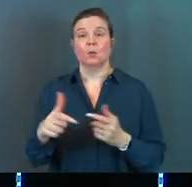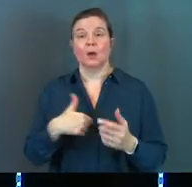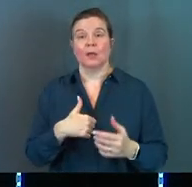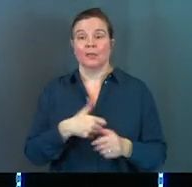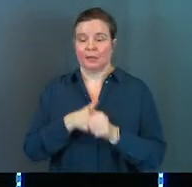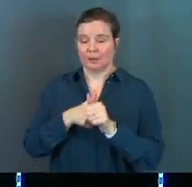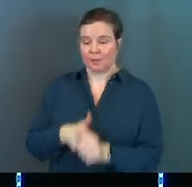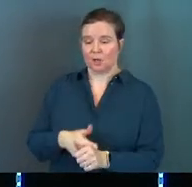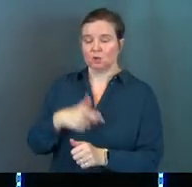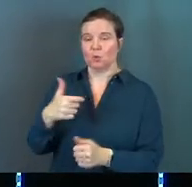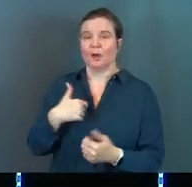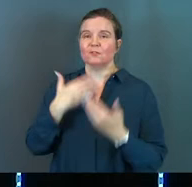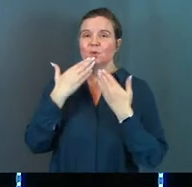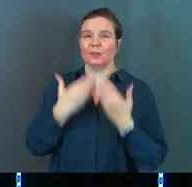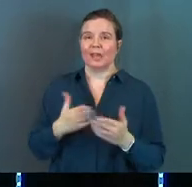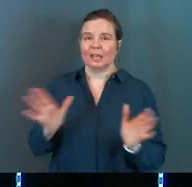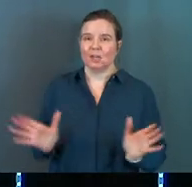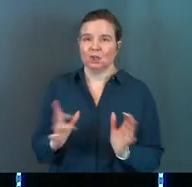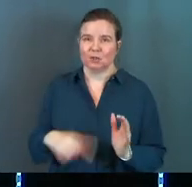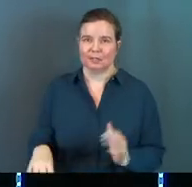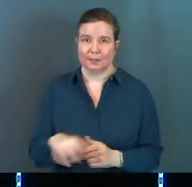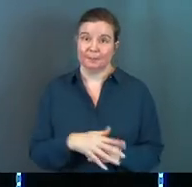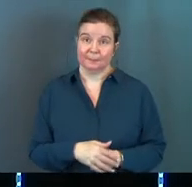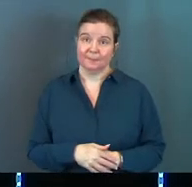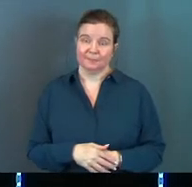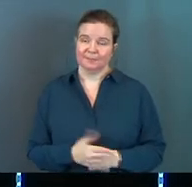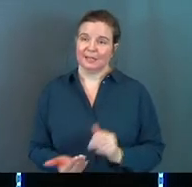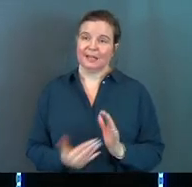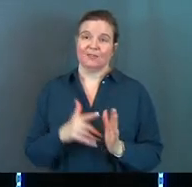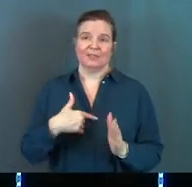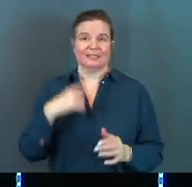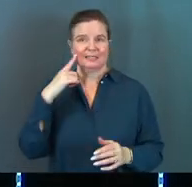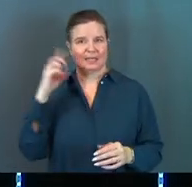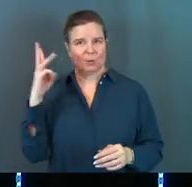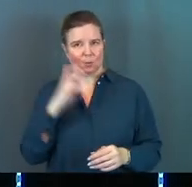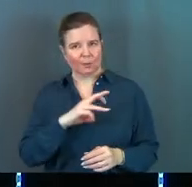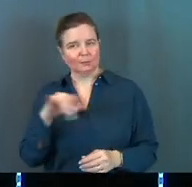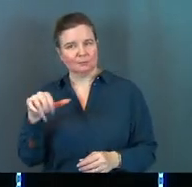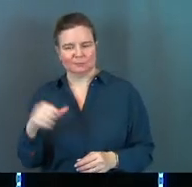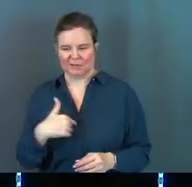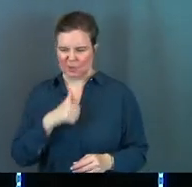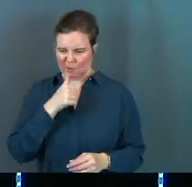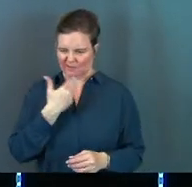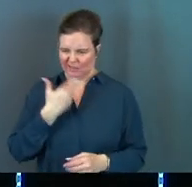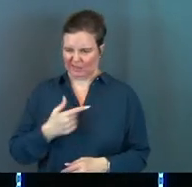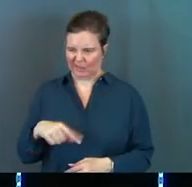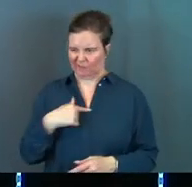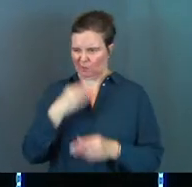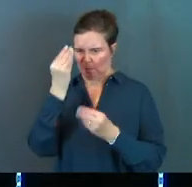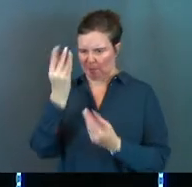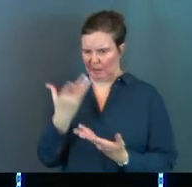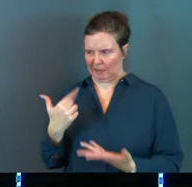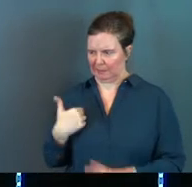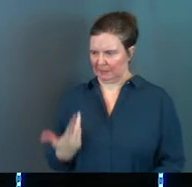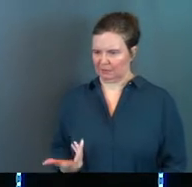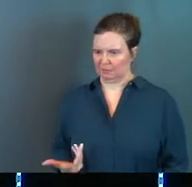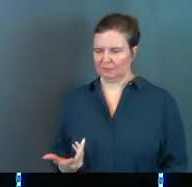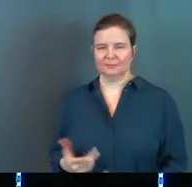when they comply, you've got to thank and encourage them. And again, this can sound weird to us. I don't have to thank them for obeying.